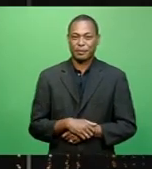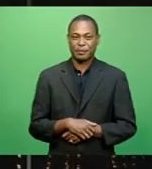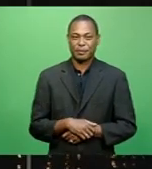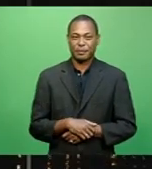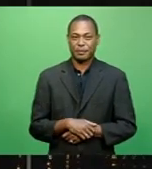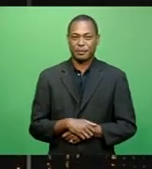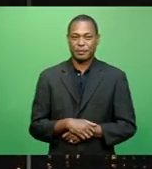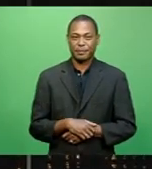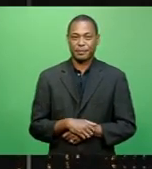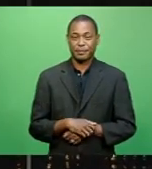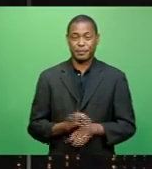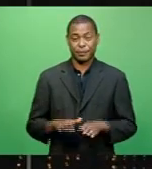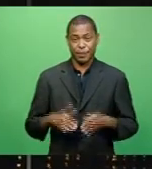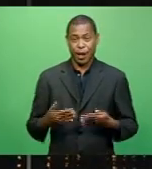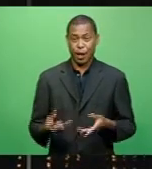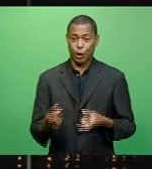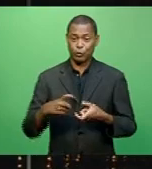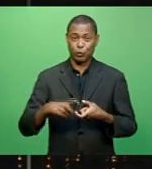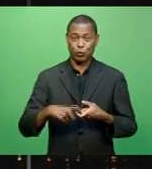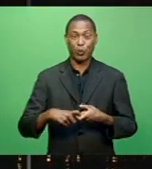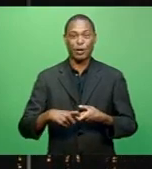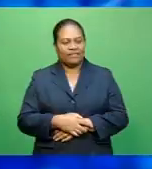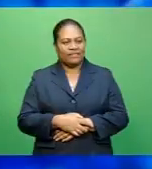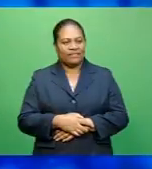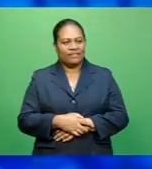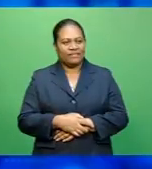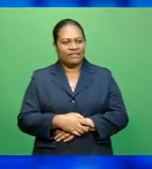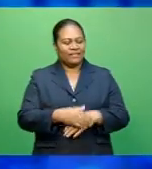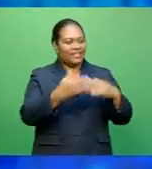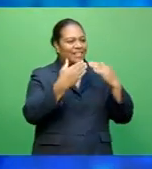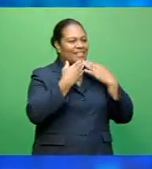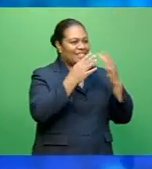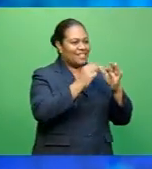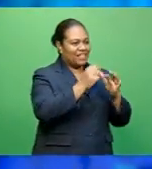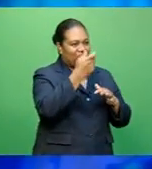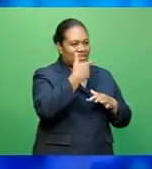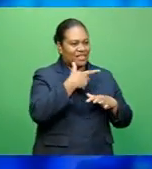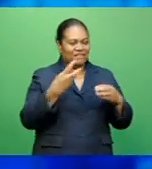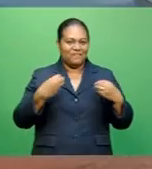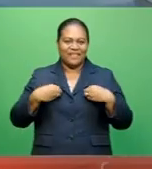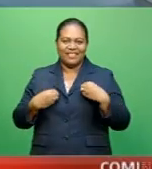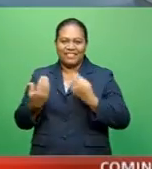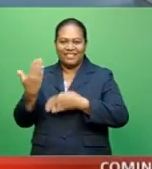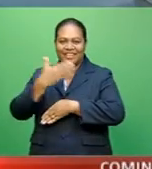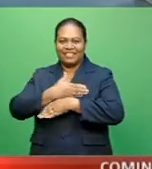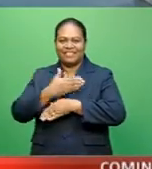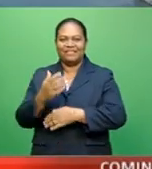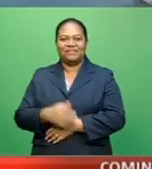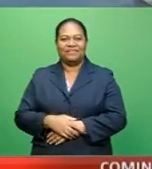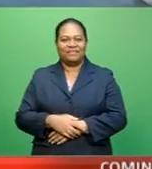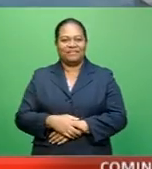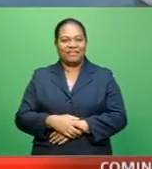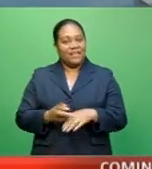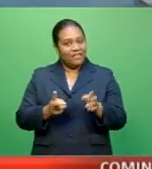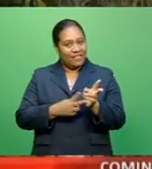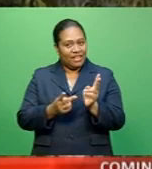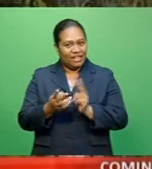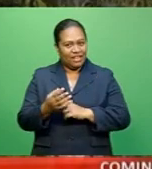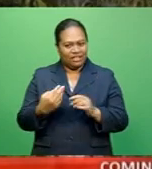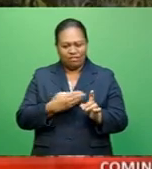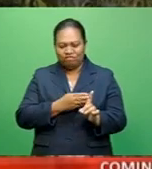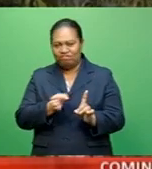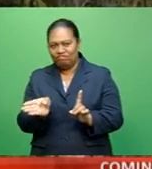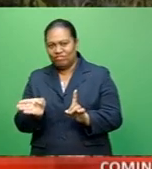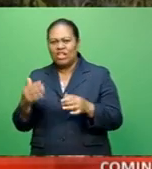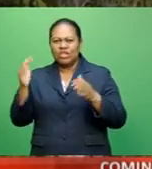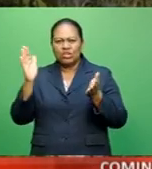And let's join Whitney now for tonight's business. Thanks Edwin. Coming up in business tonight, villagers venturing into